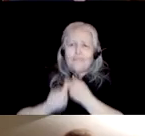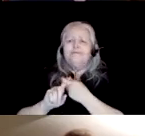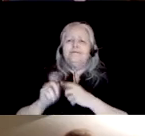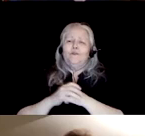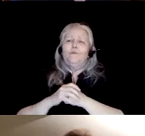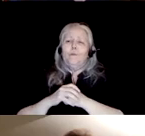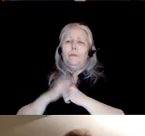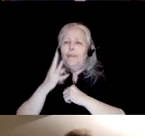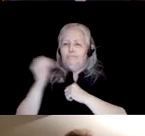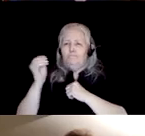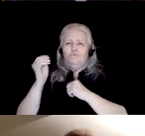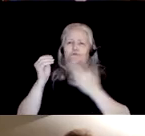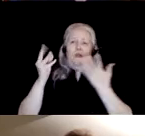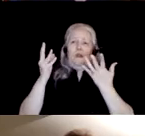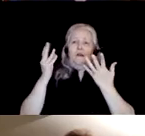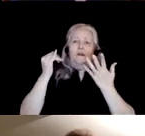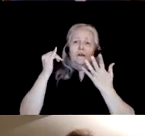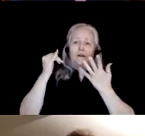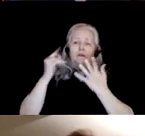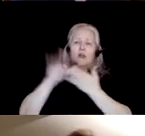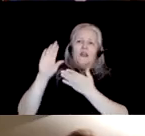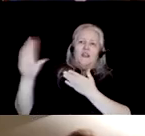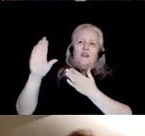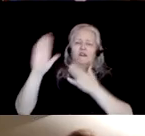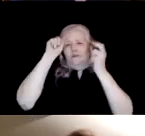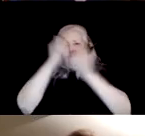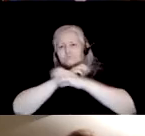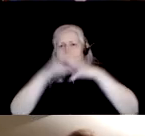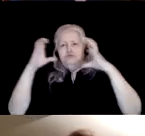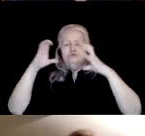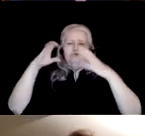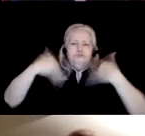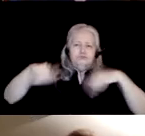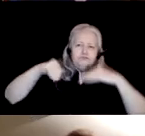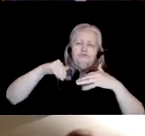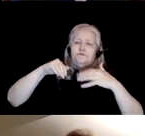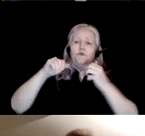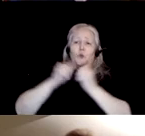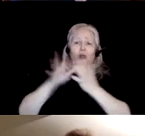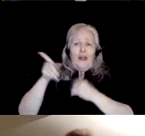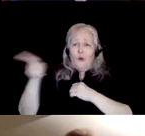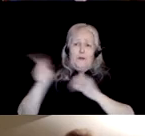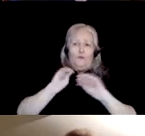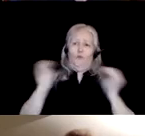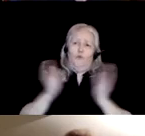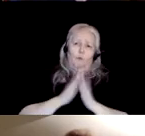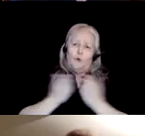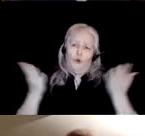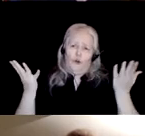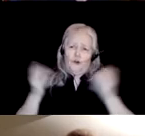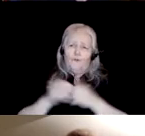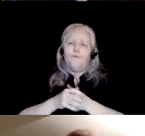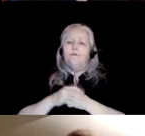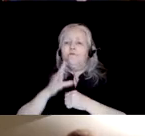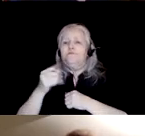and it's without his visionary insight and infectious passion the book simply wouldn't exist i also